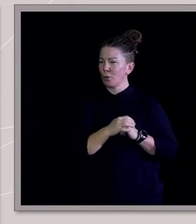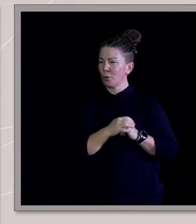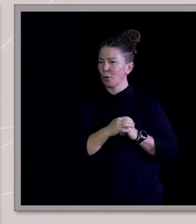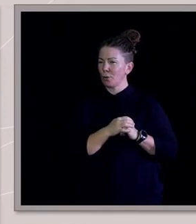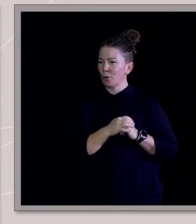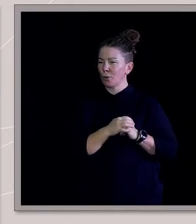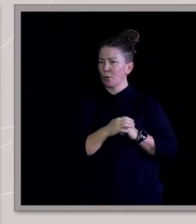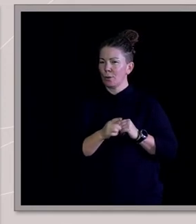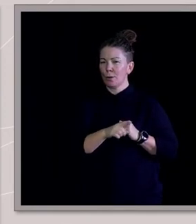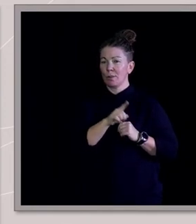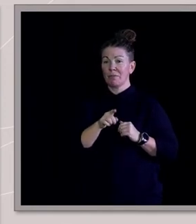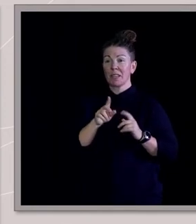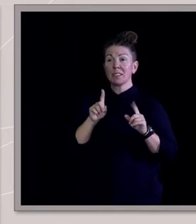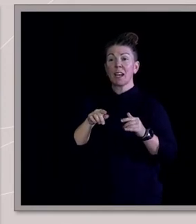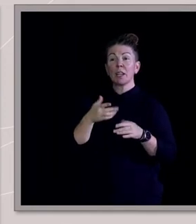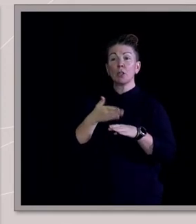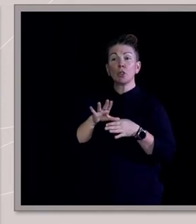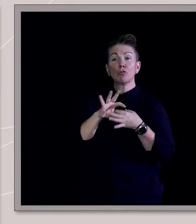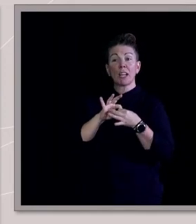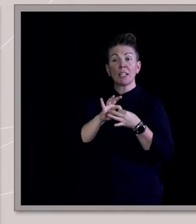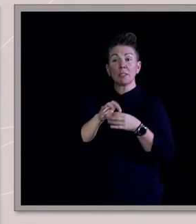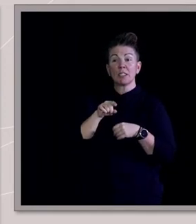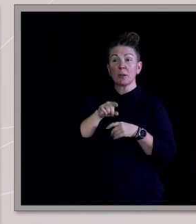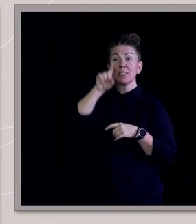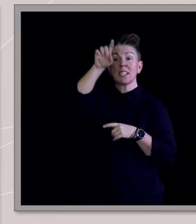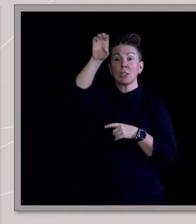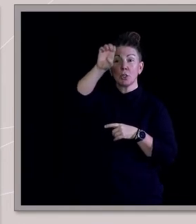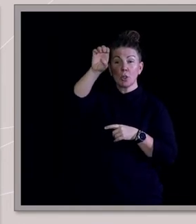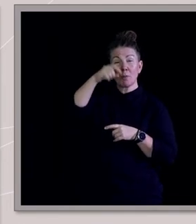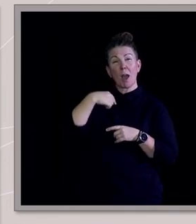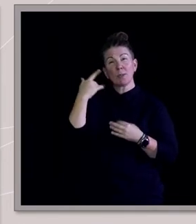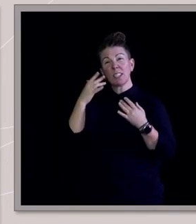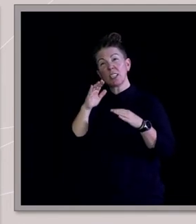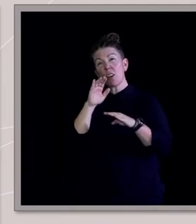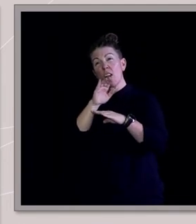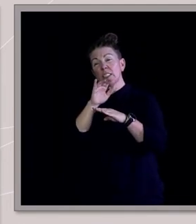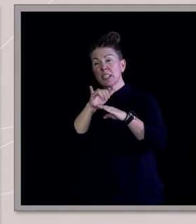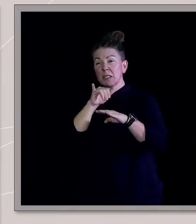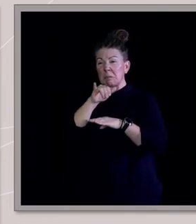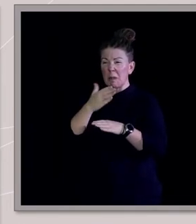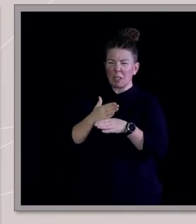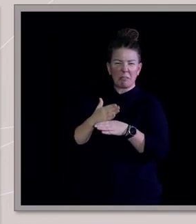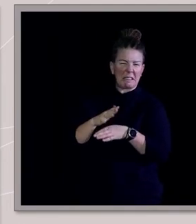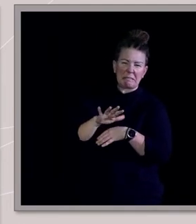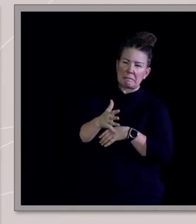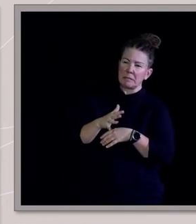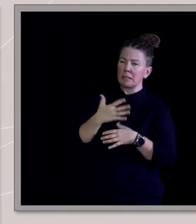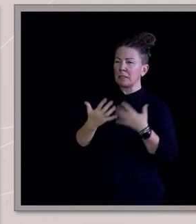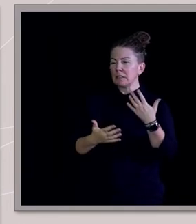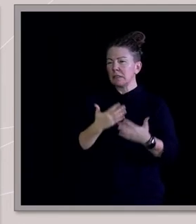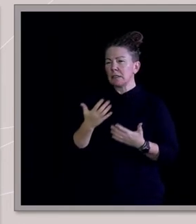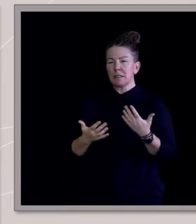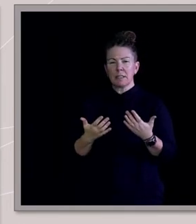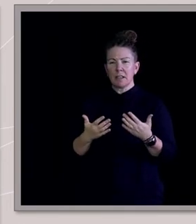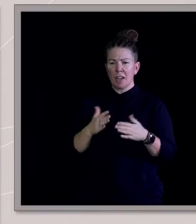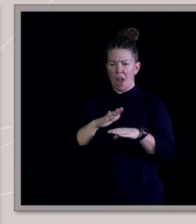I'd started this new relationship with this girl who was in Europe, and I was thinking about going over there. My career wasn't working. And I'd